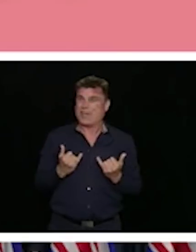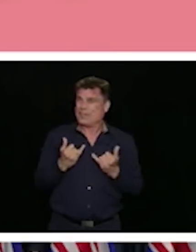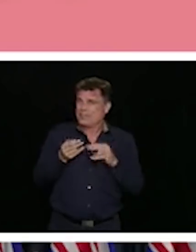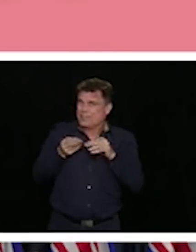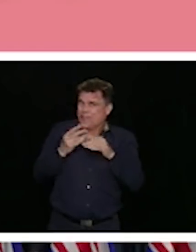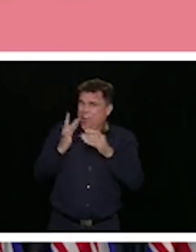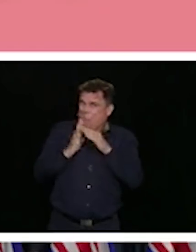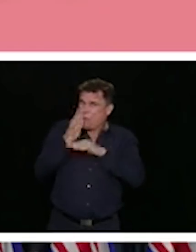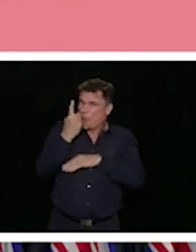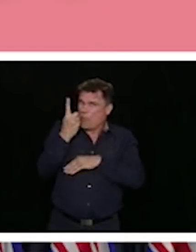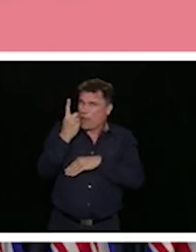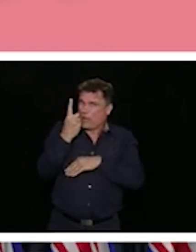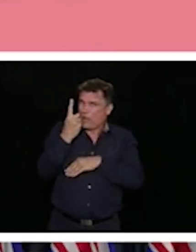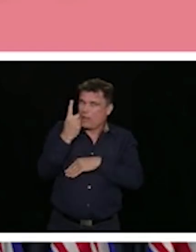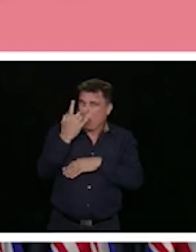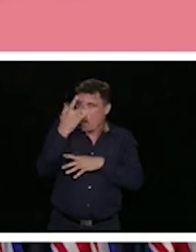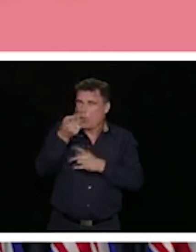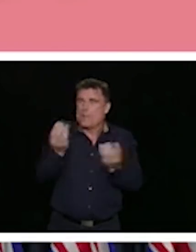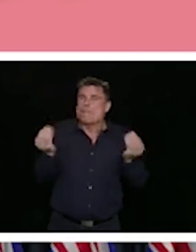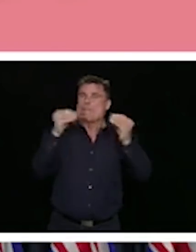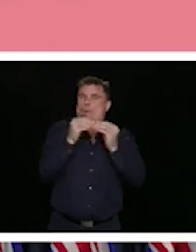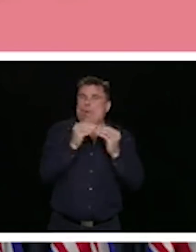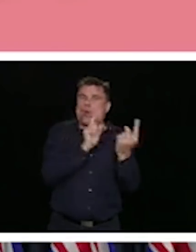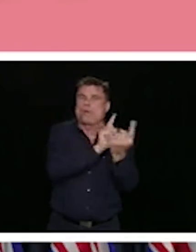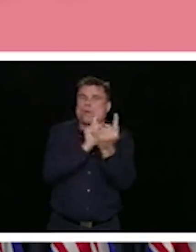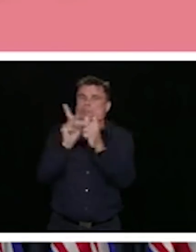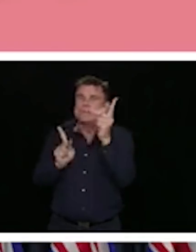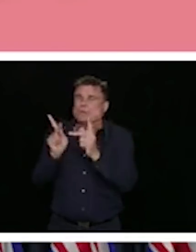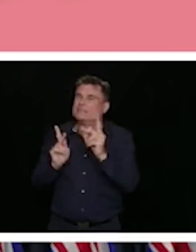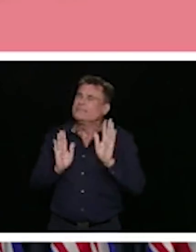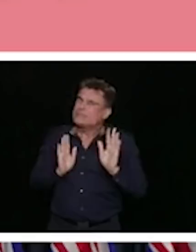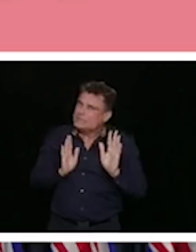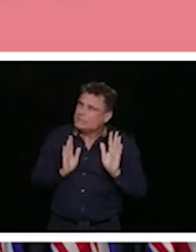progression of transmission of this virus if we're not careful.